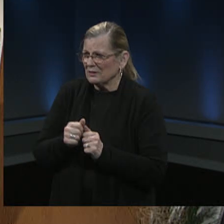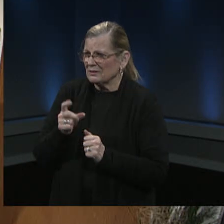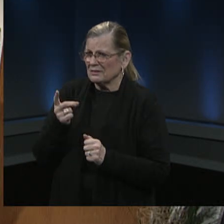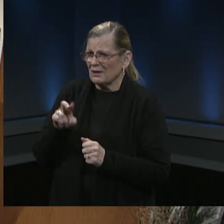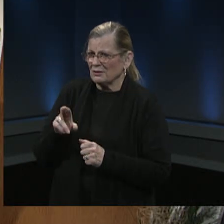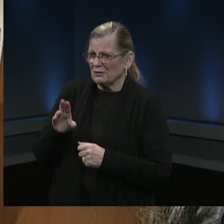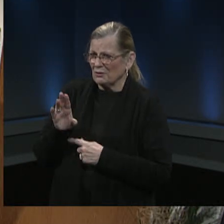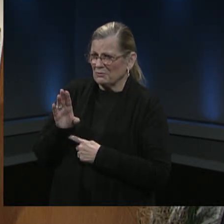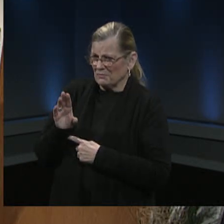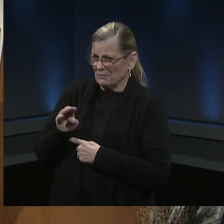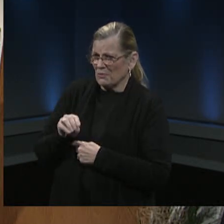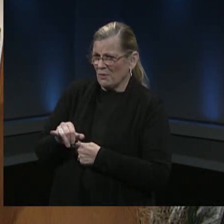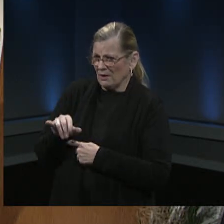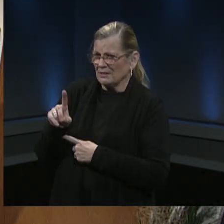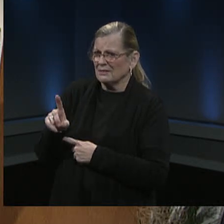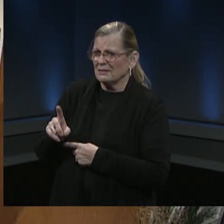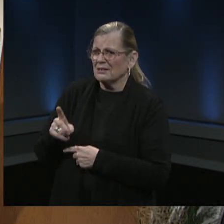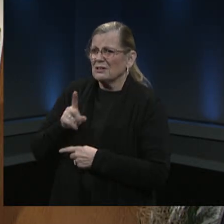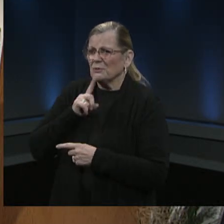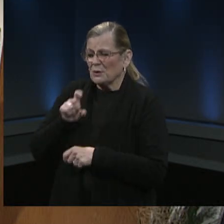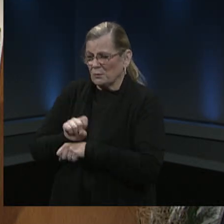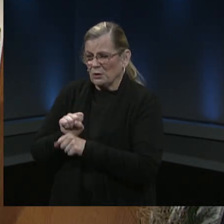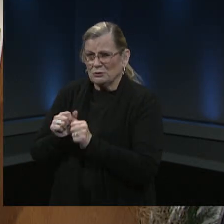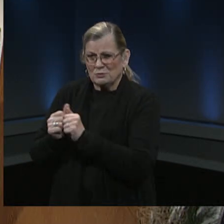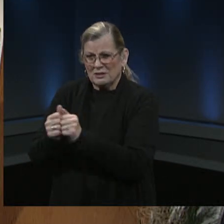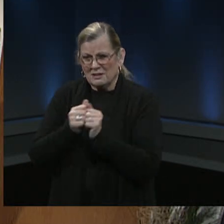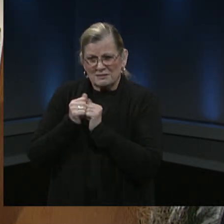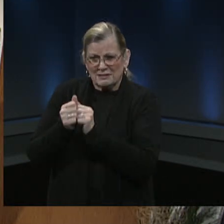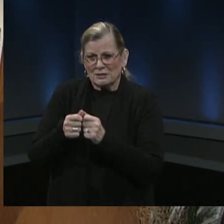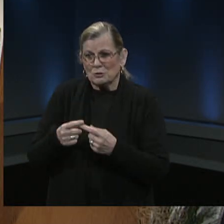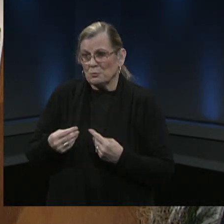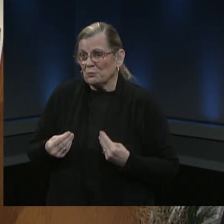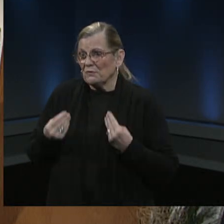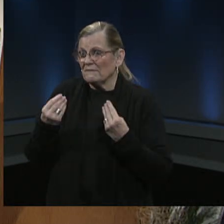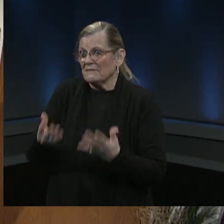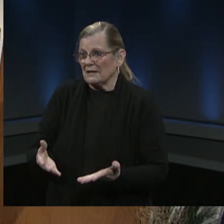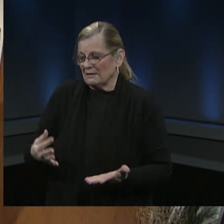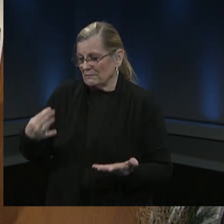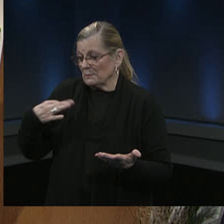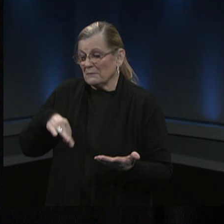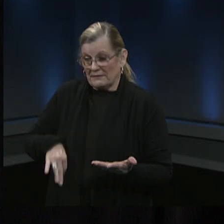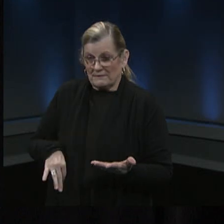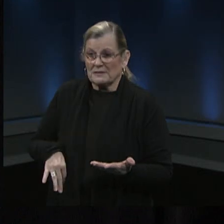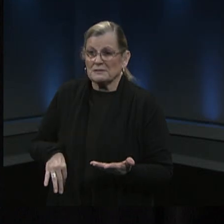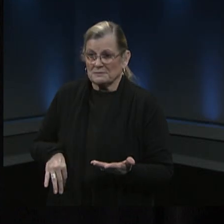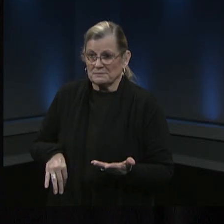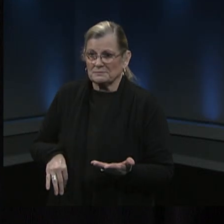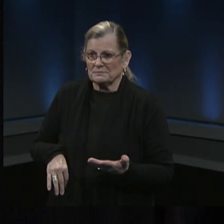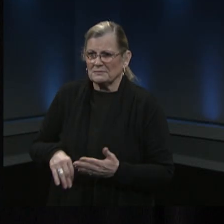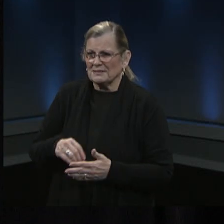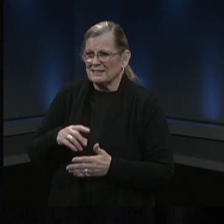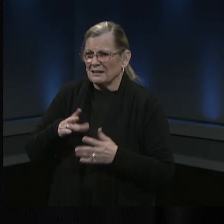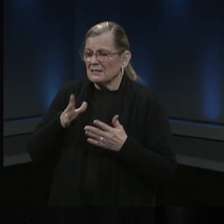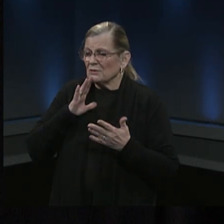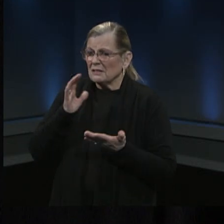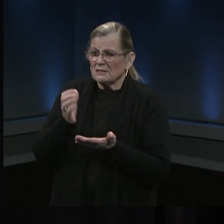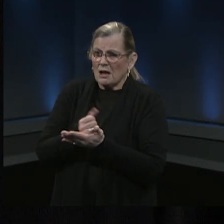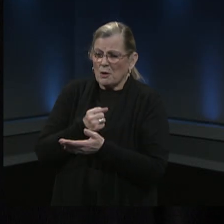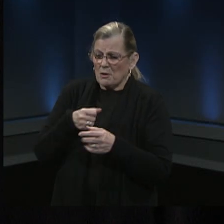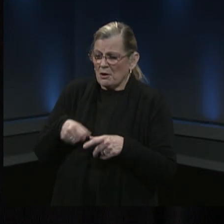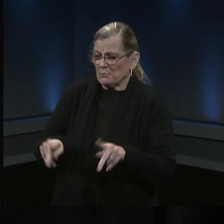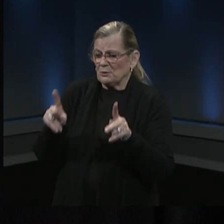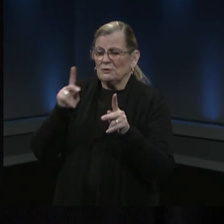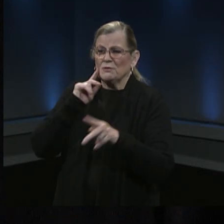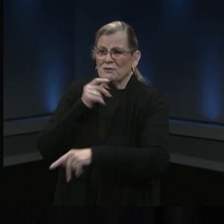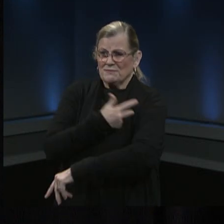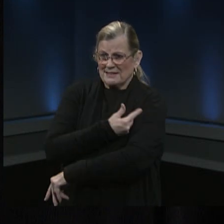other members of our leadership team to provide this this real benefit this opportunity to be vaccinated and be part of a